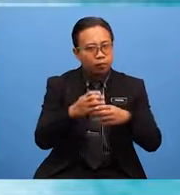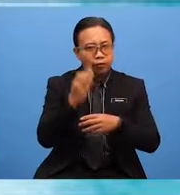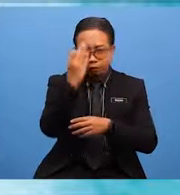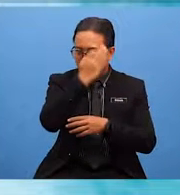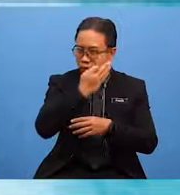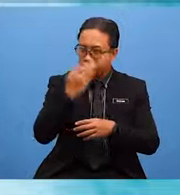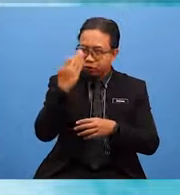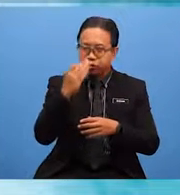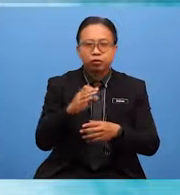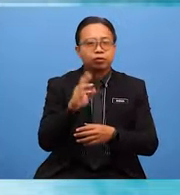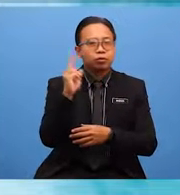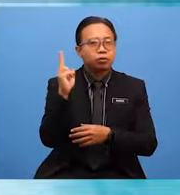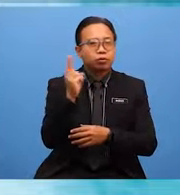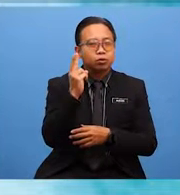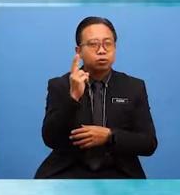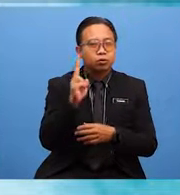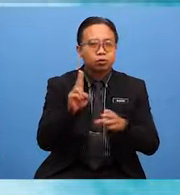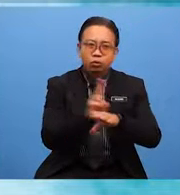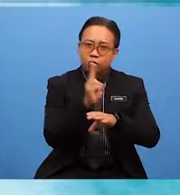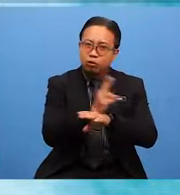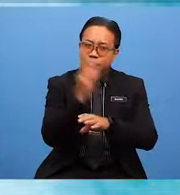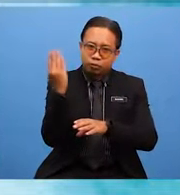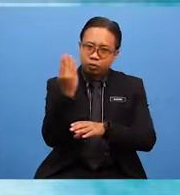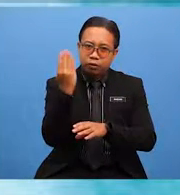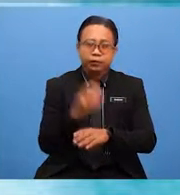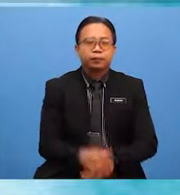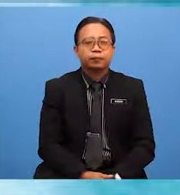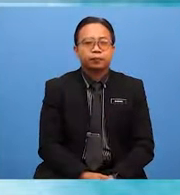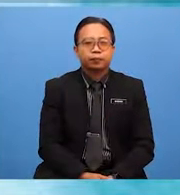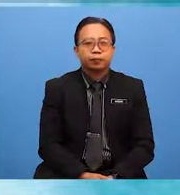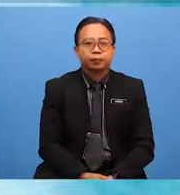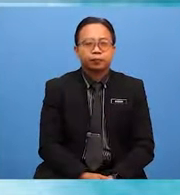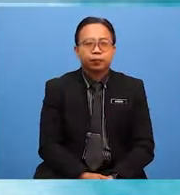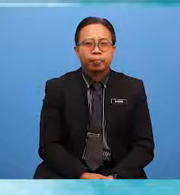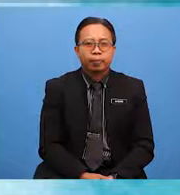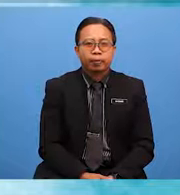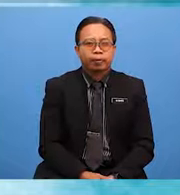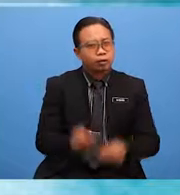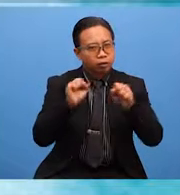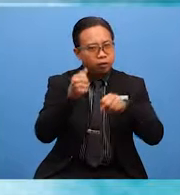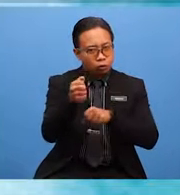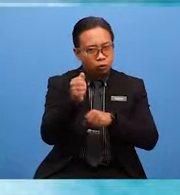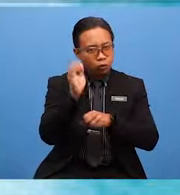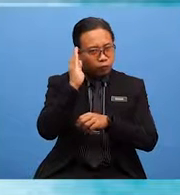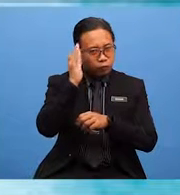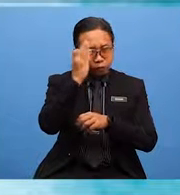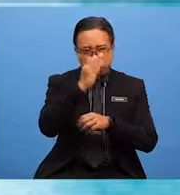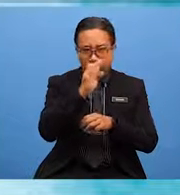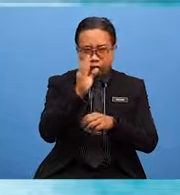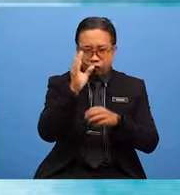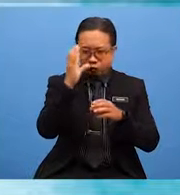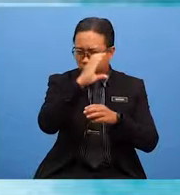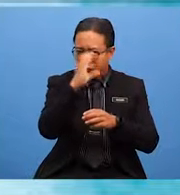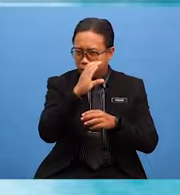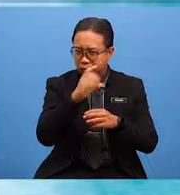not frequently used, precise and basically on point. Can you find some wow words